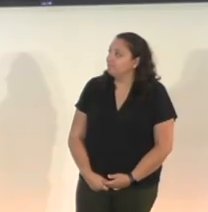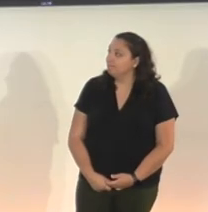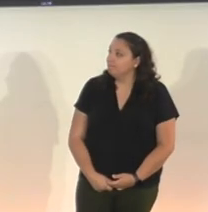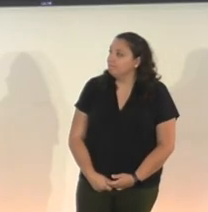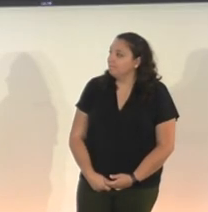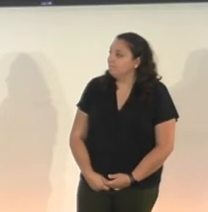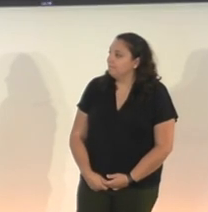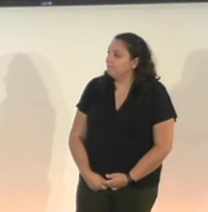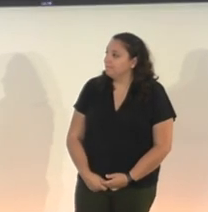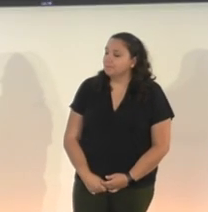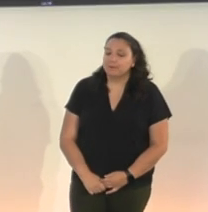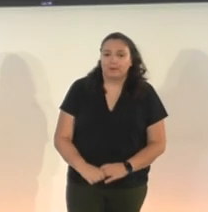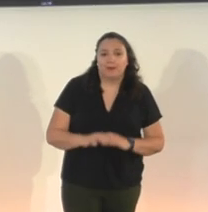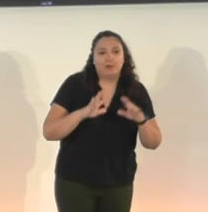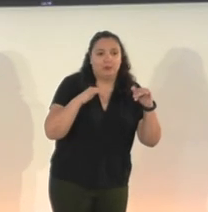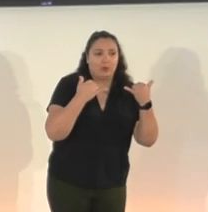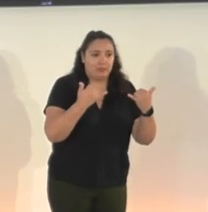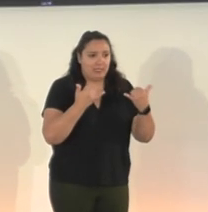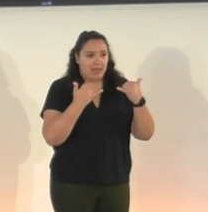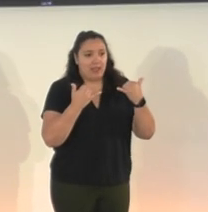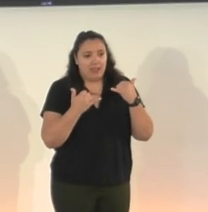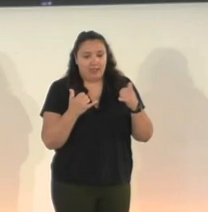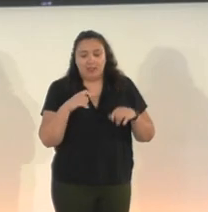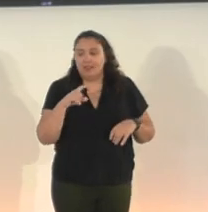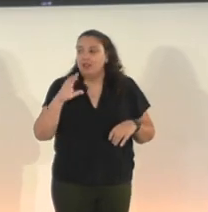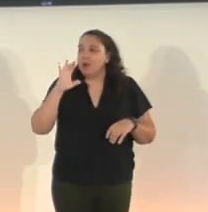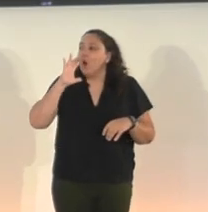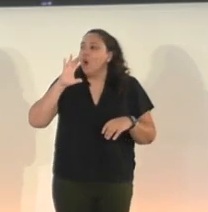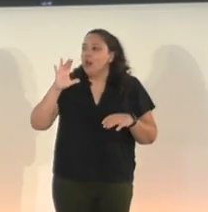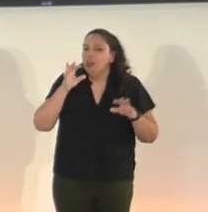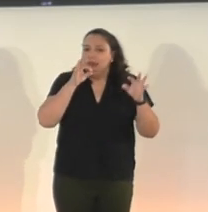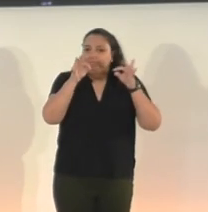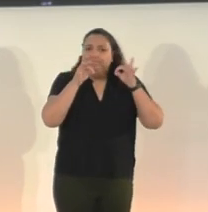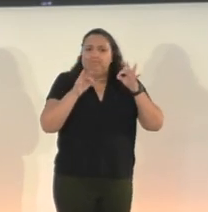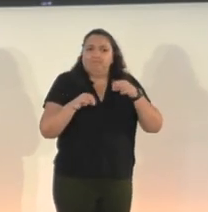And today we're going to talk about the vision accessibility update.